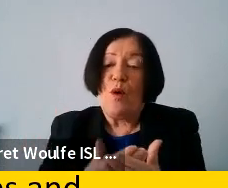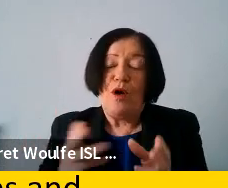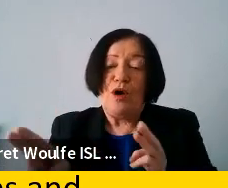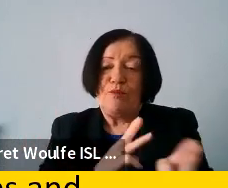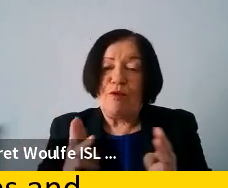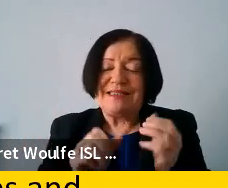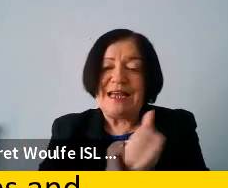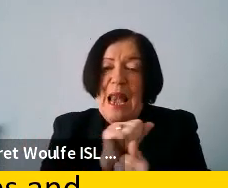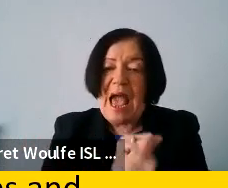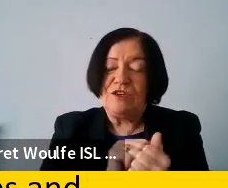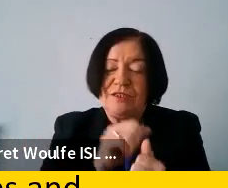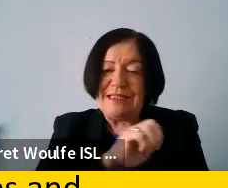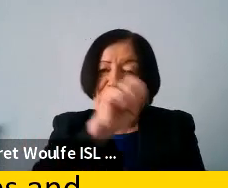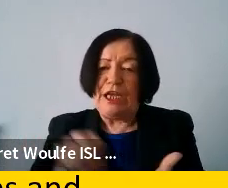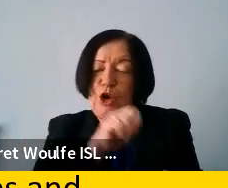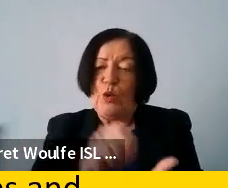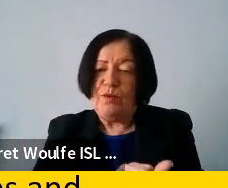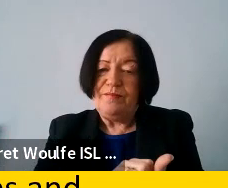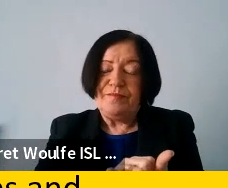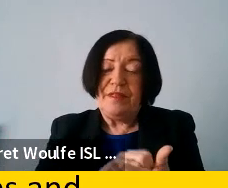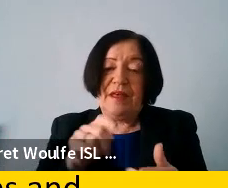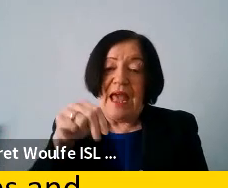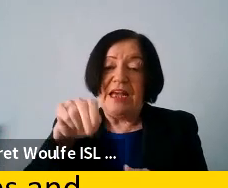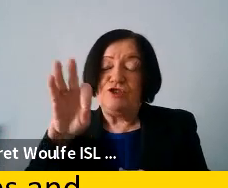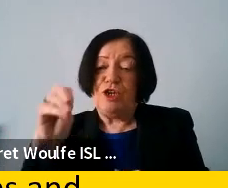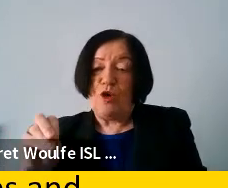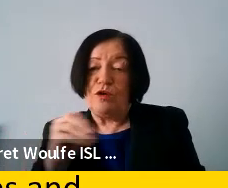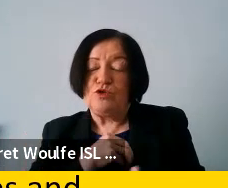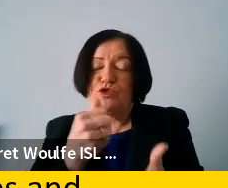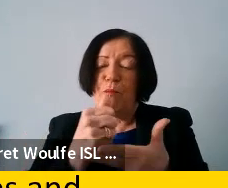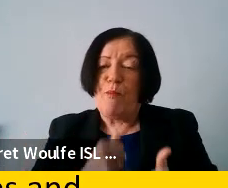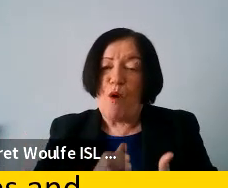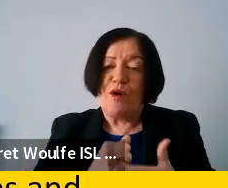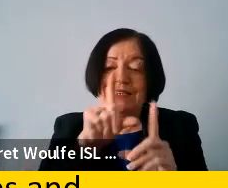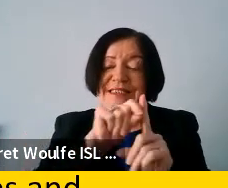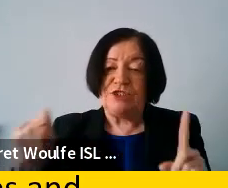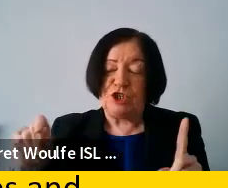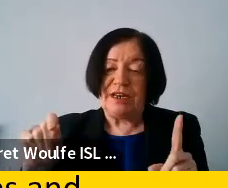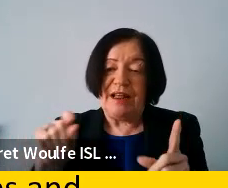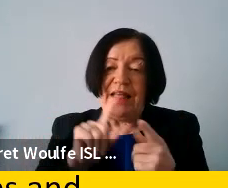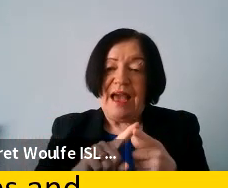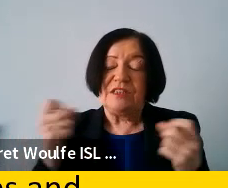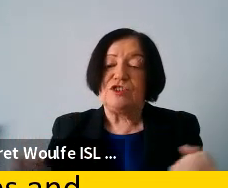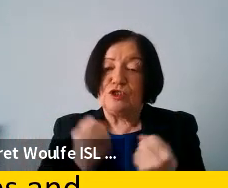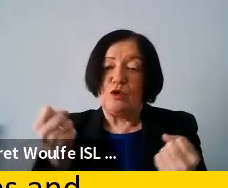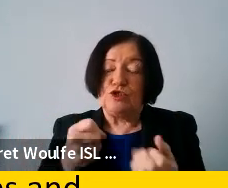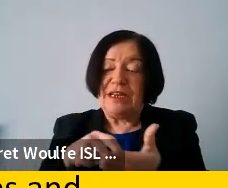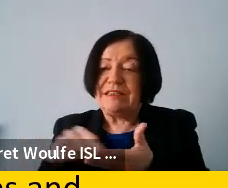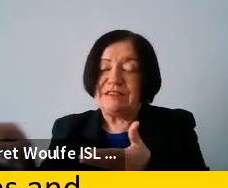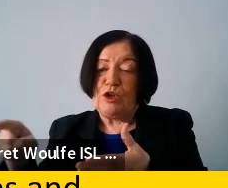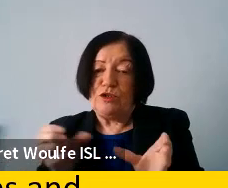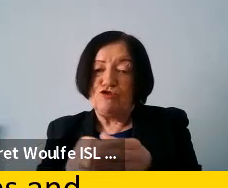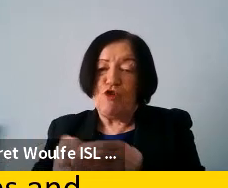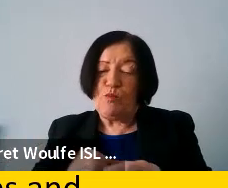actions to the EU, NGOs call to support digitally and socially excluded groups.